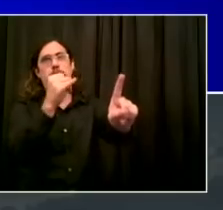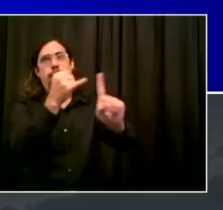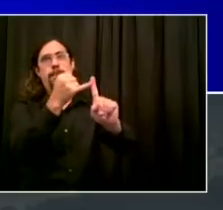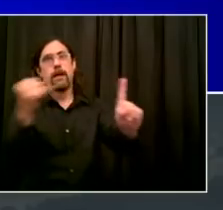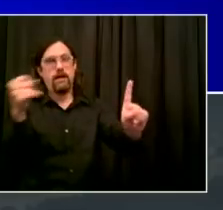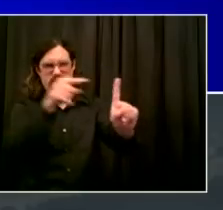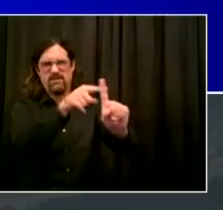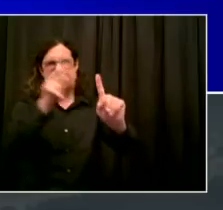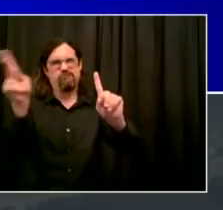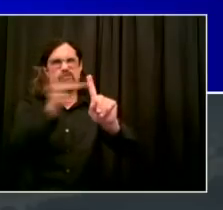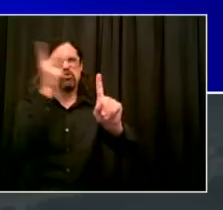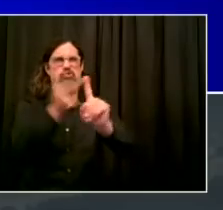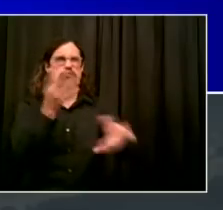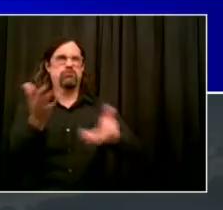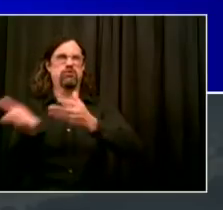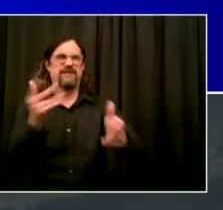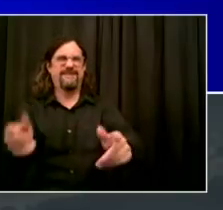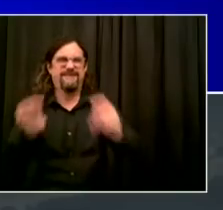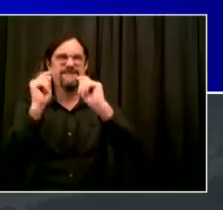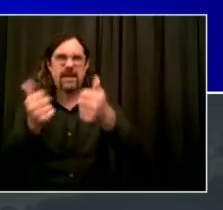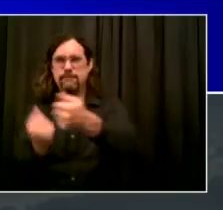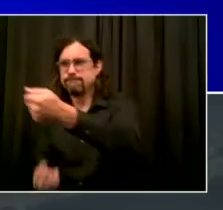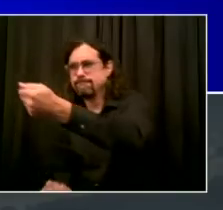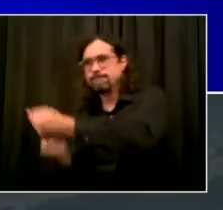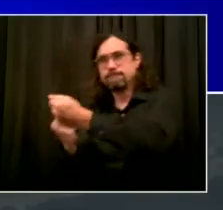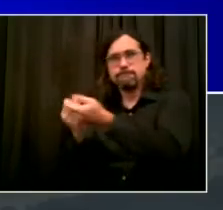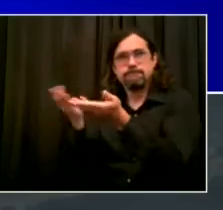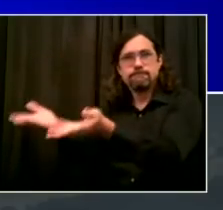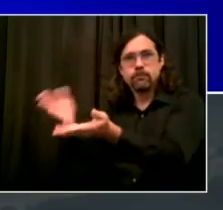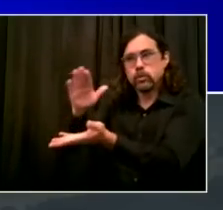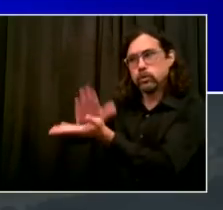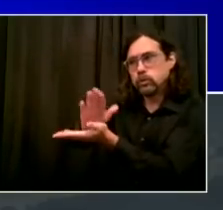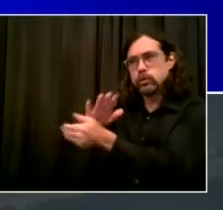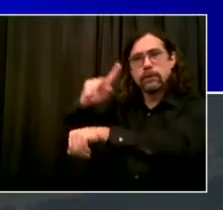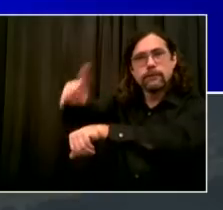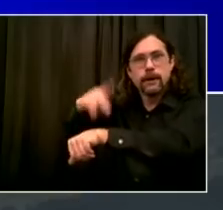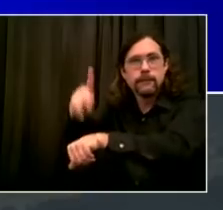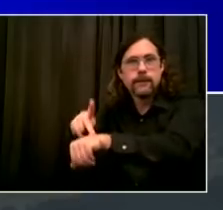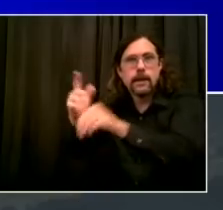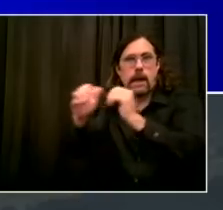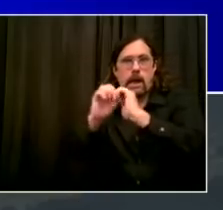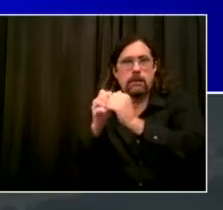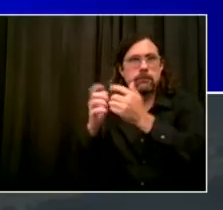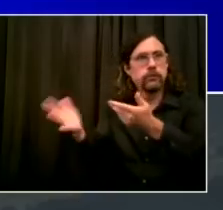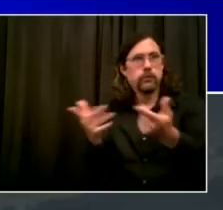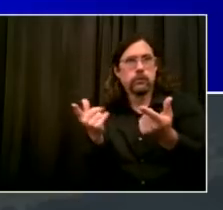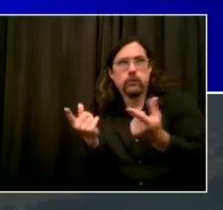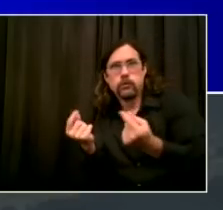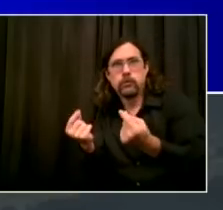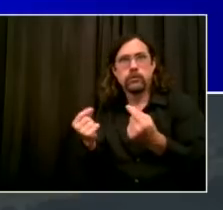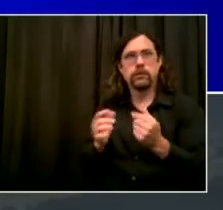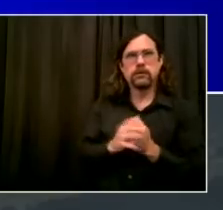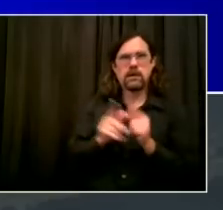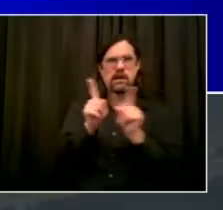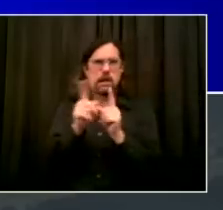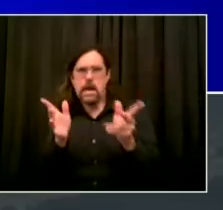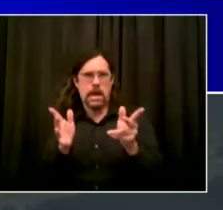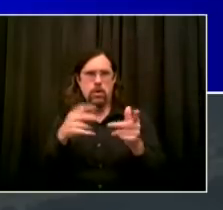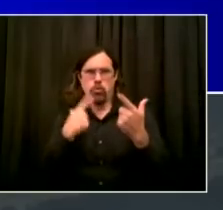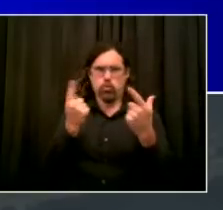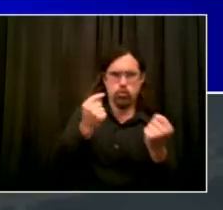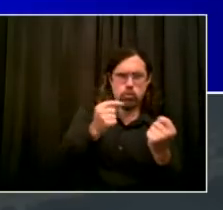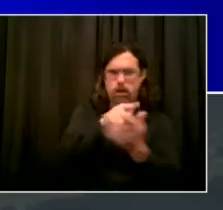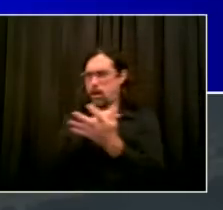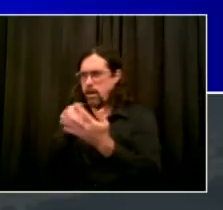headquarters. The quick decisions will be made. Action will be taken. And this will be open from 5.30 a